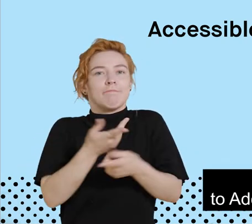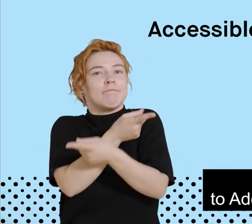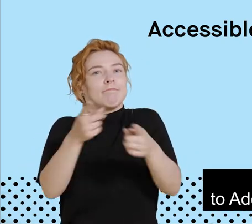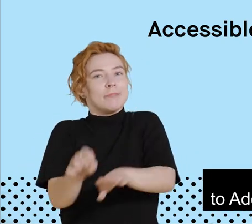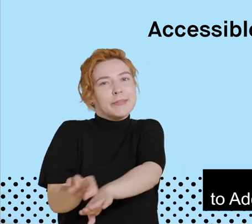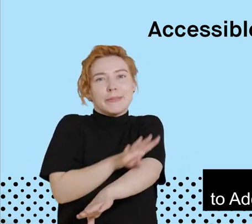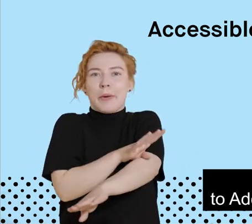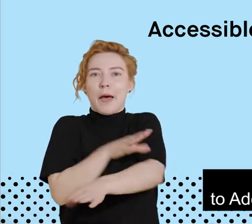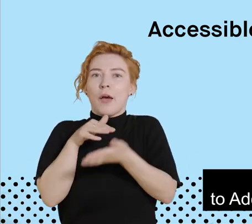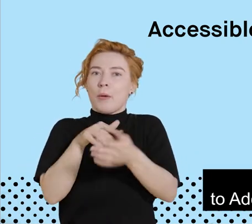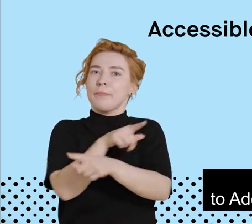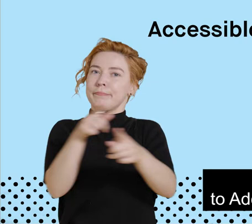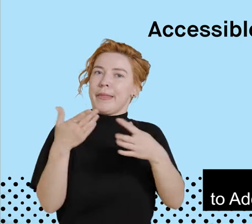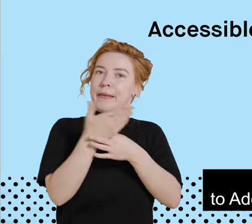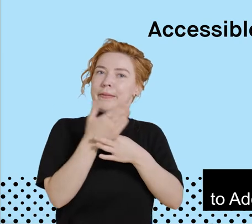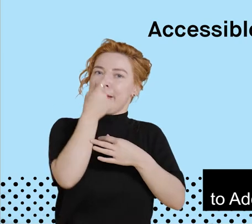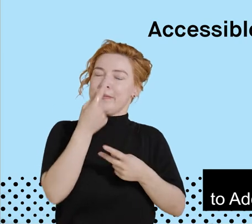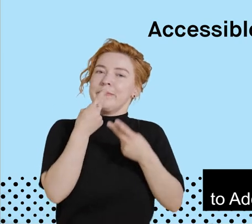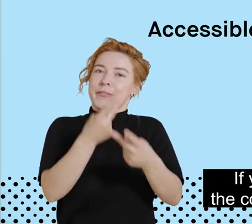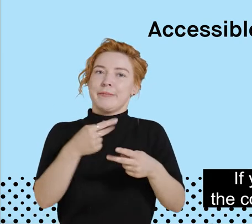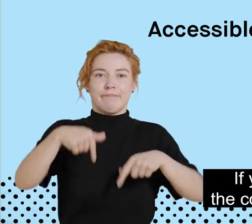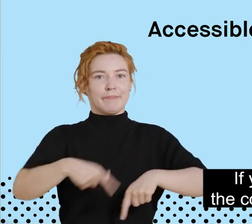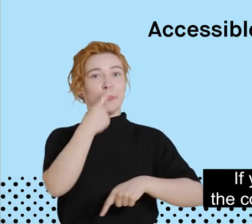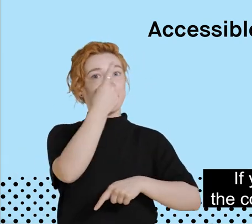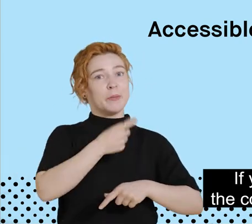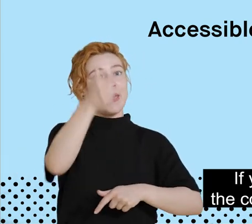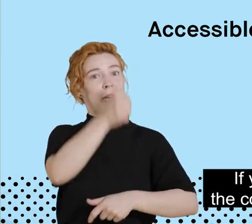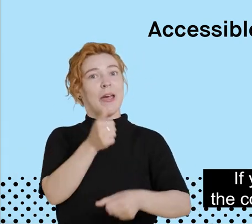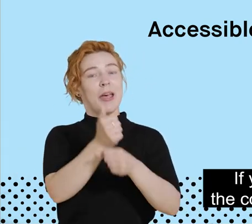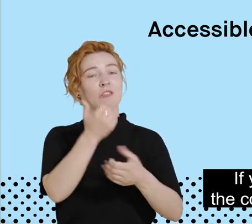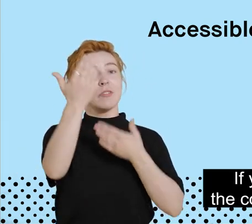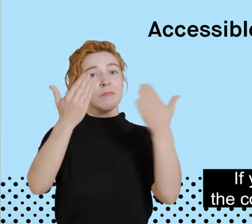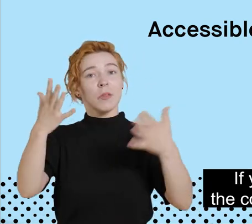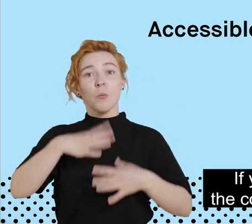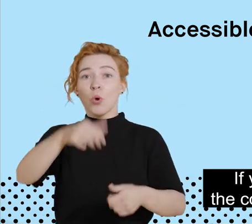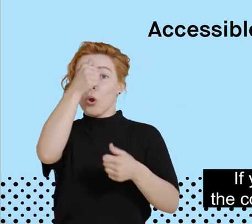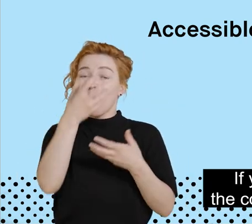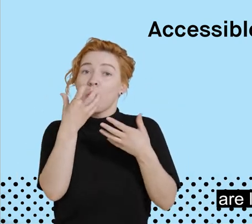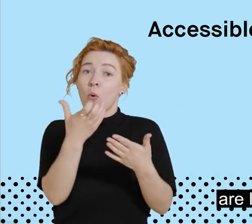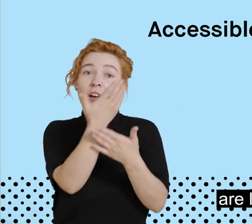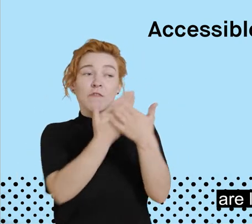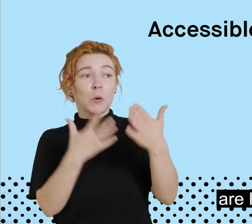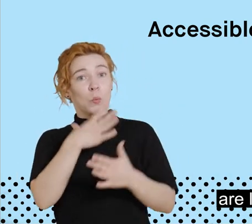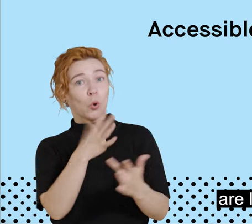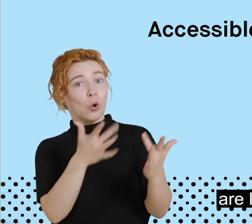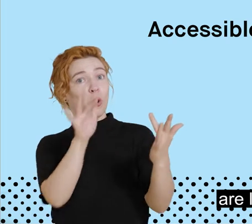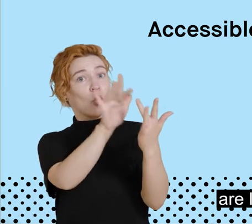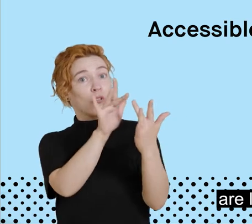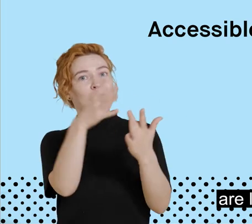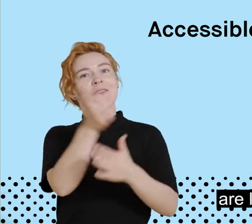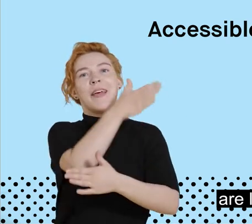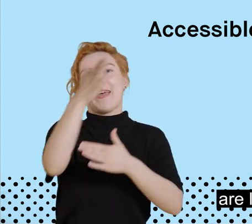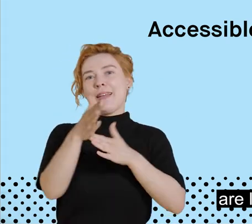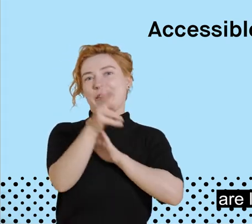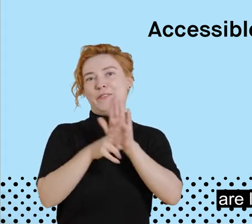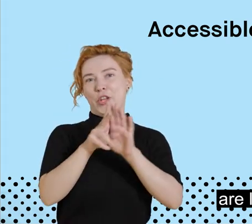to assist in your visits to Adelaide's museums and galleries. If you would like to learn more, the contact details for each institution are listed at the end of each video.